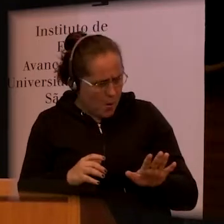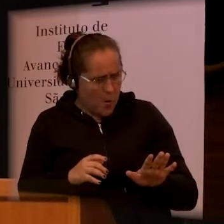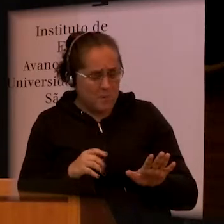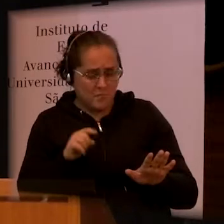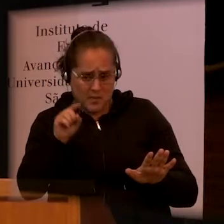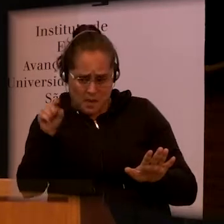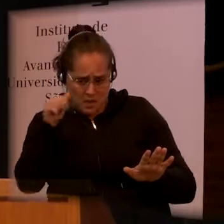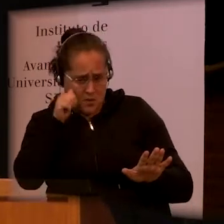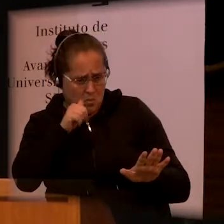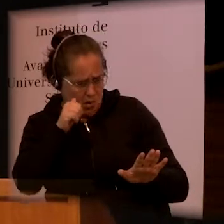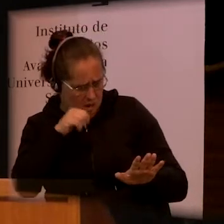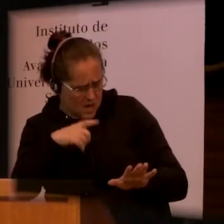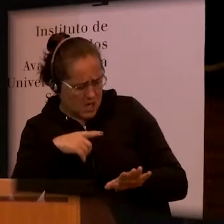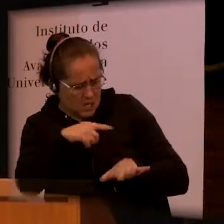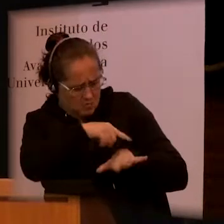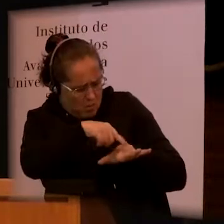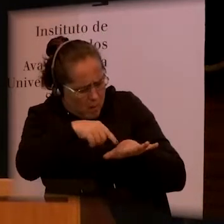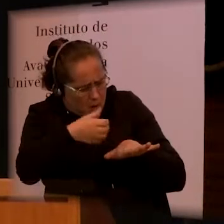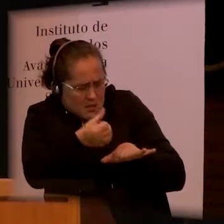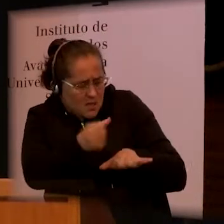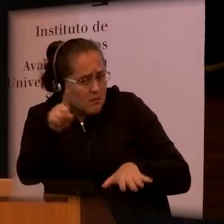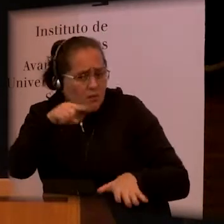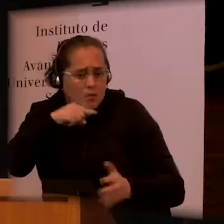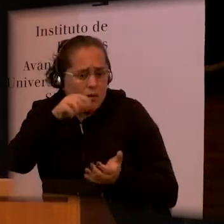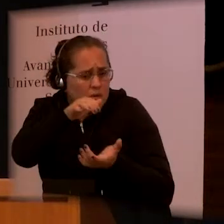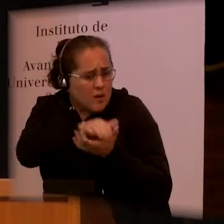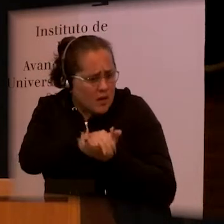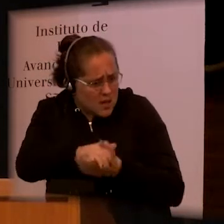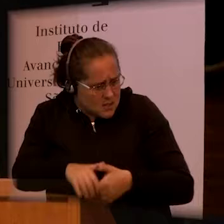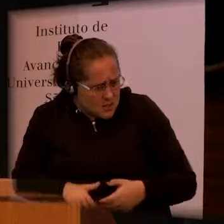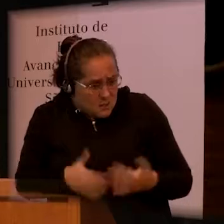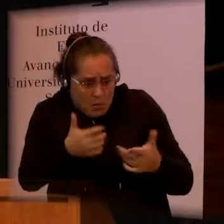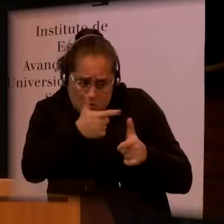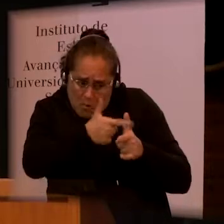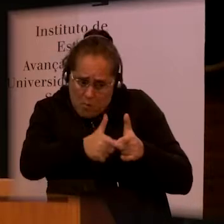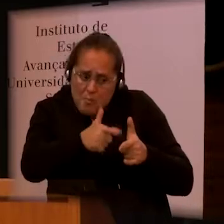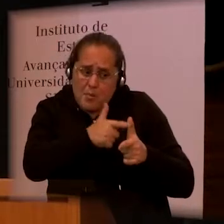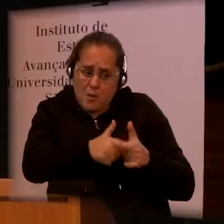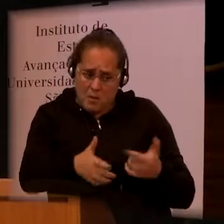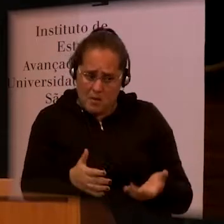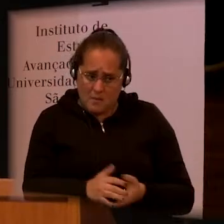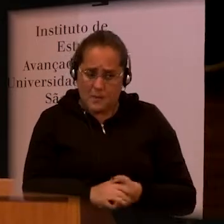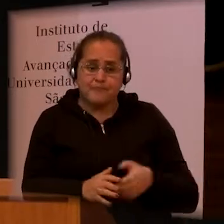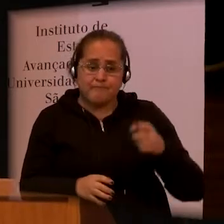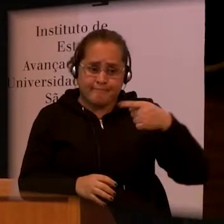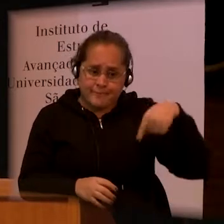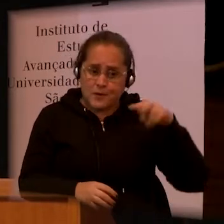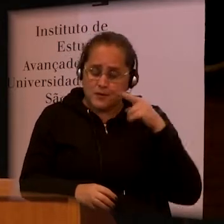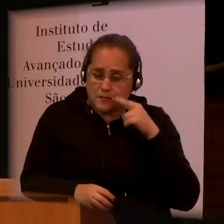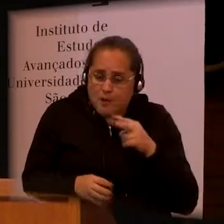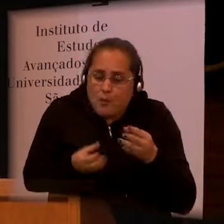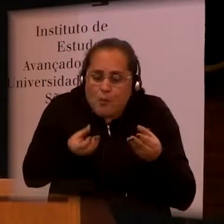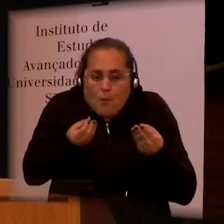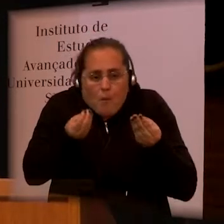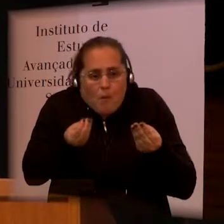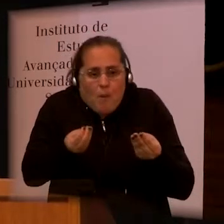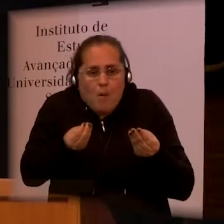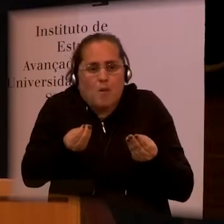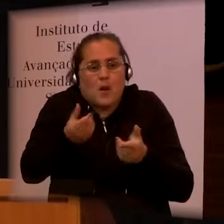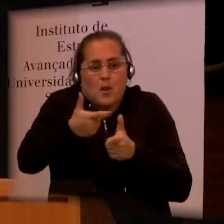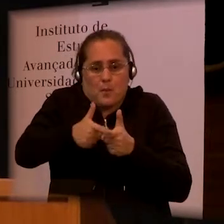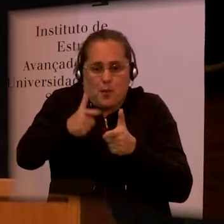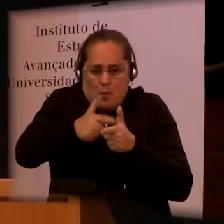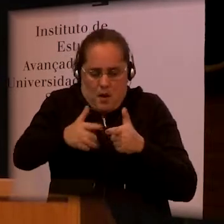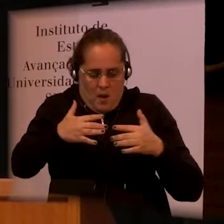So he said okay. So it's again this disconnect between the physical impairment and the impact on